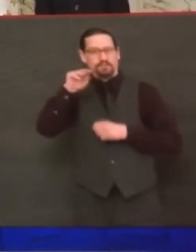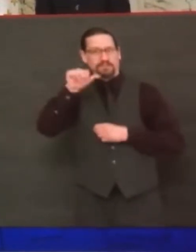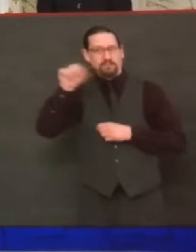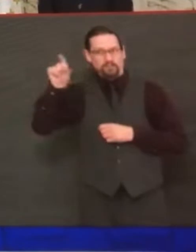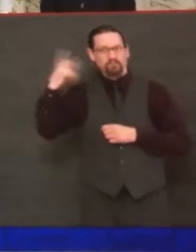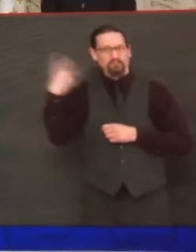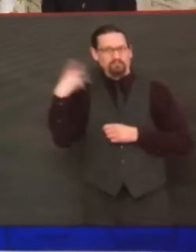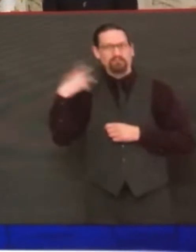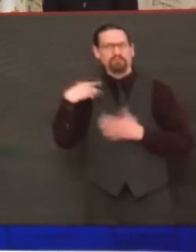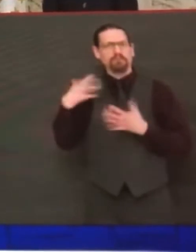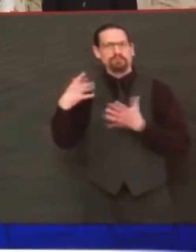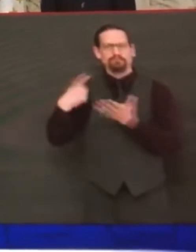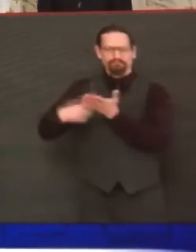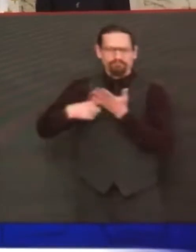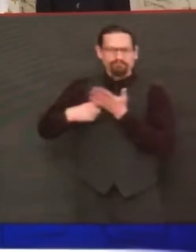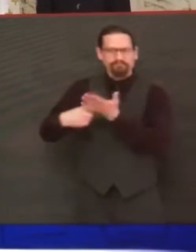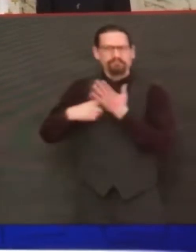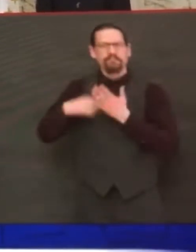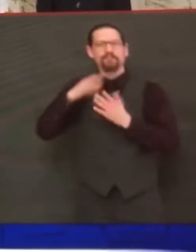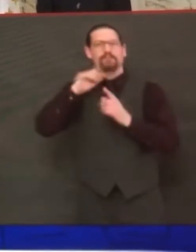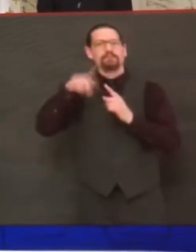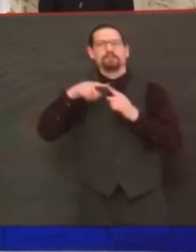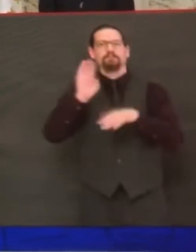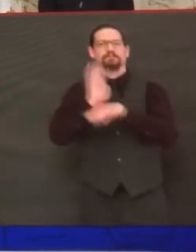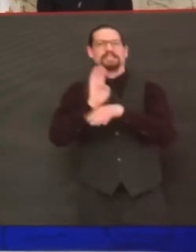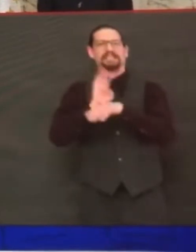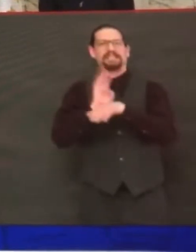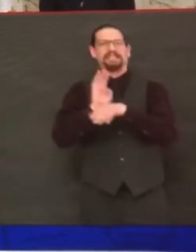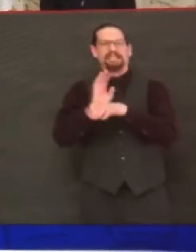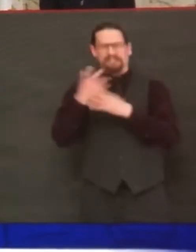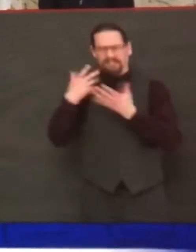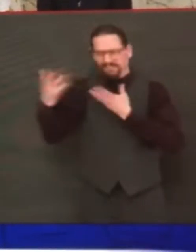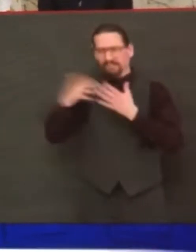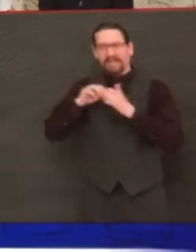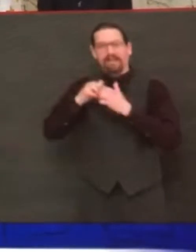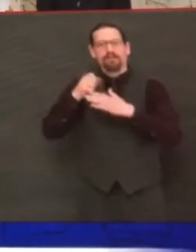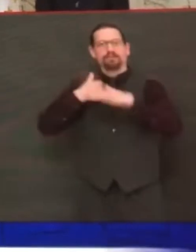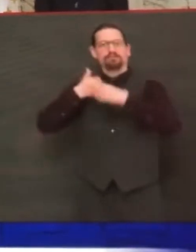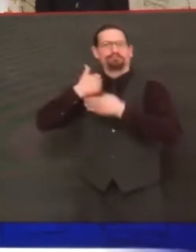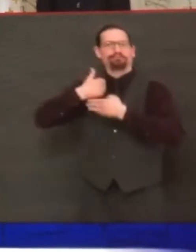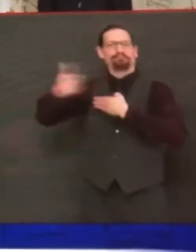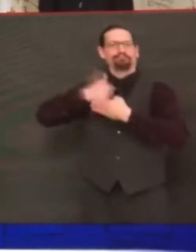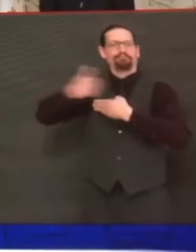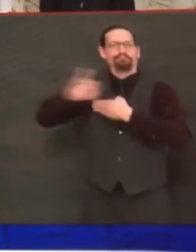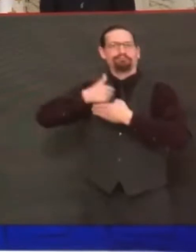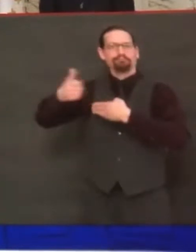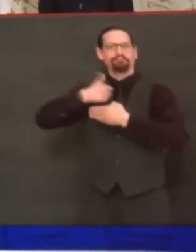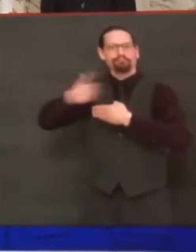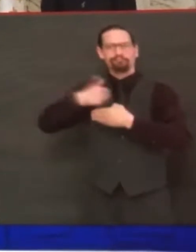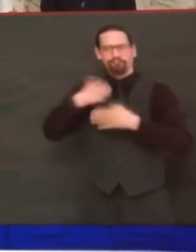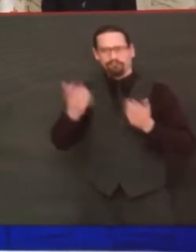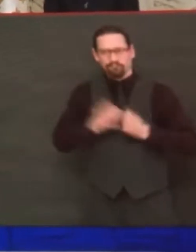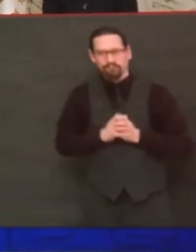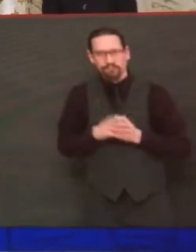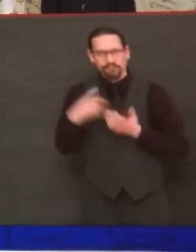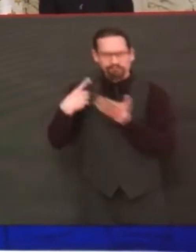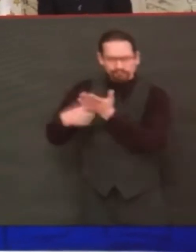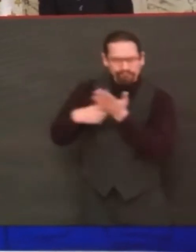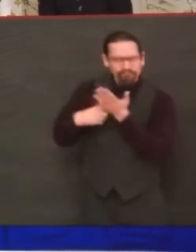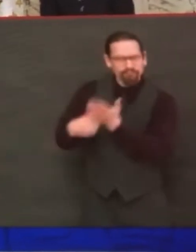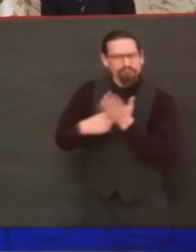Many, many people commute between the states every day to go to work. So Charlie and I have been in contact, our teams were in contact